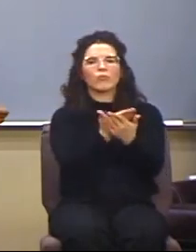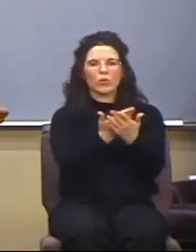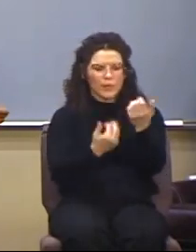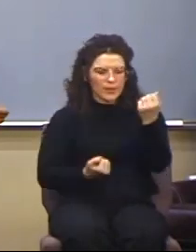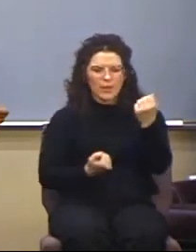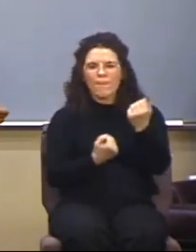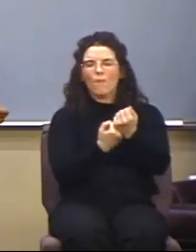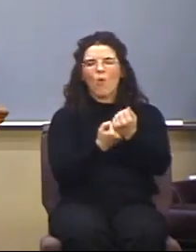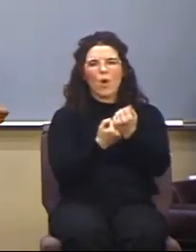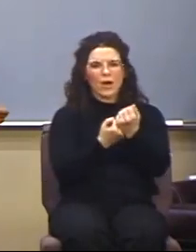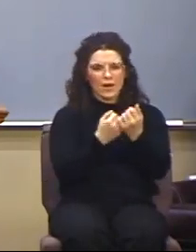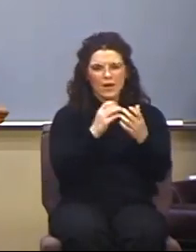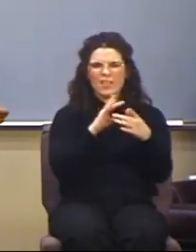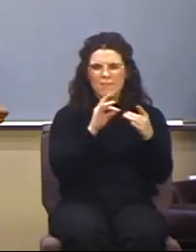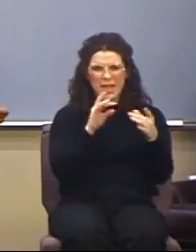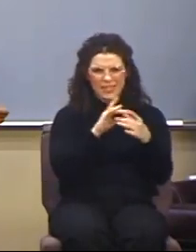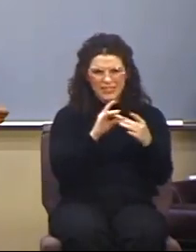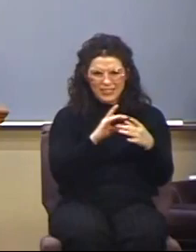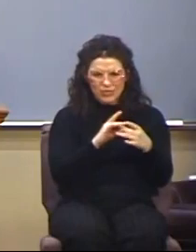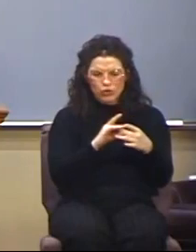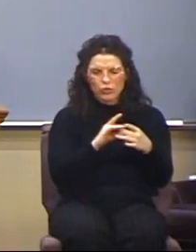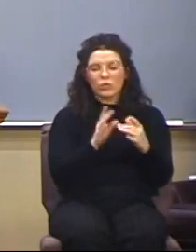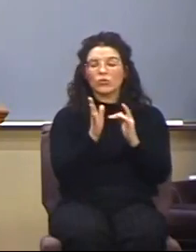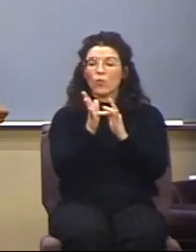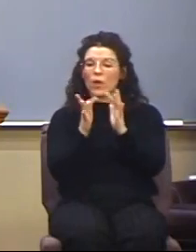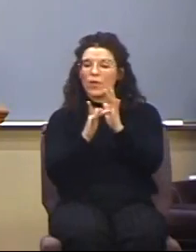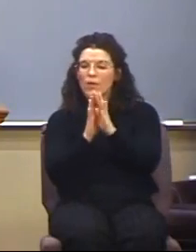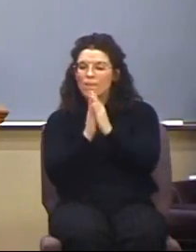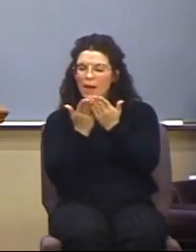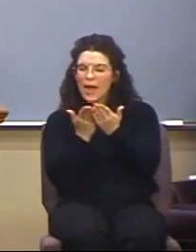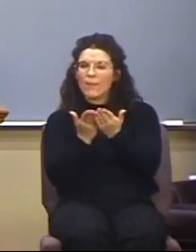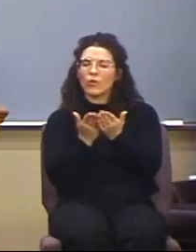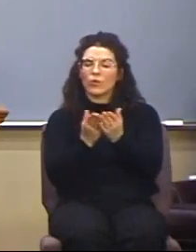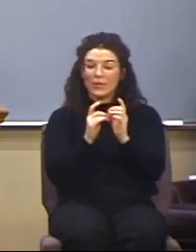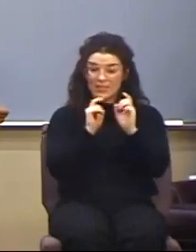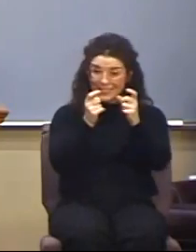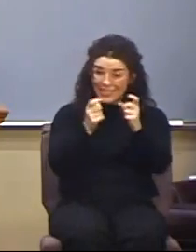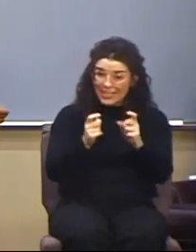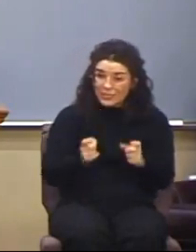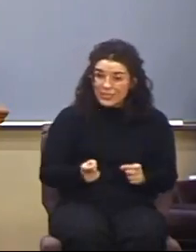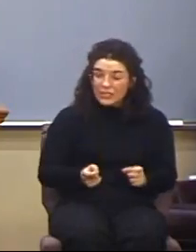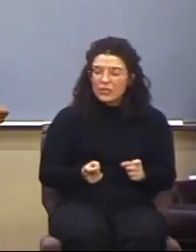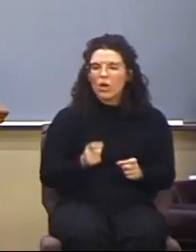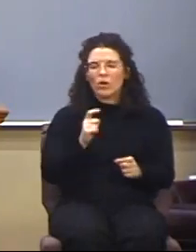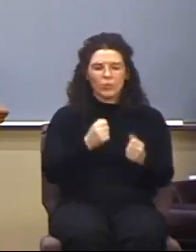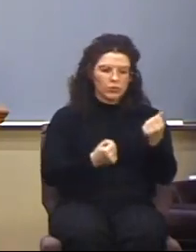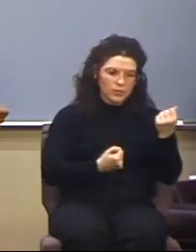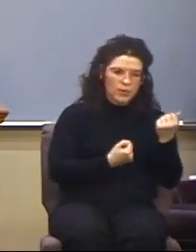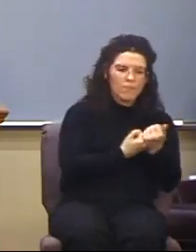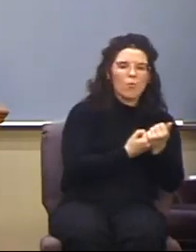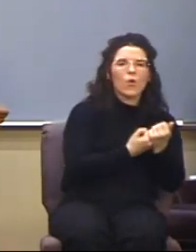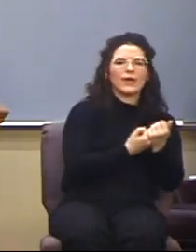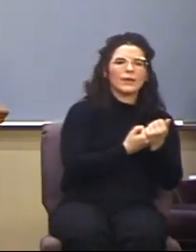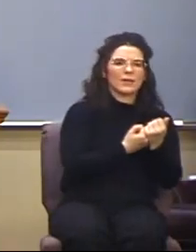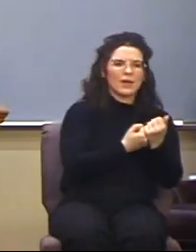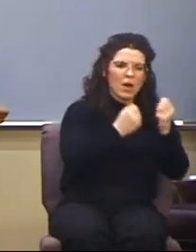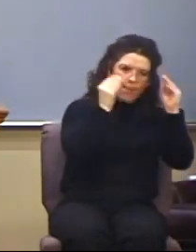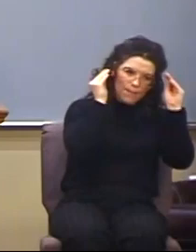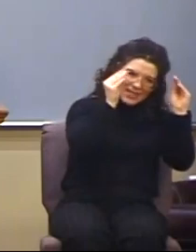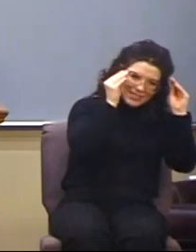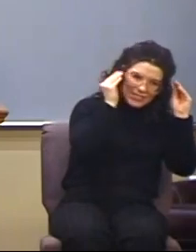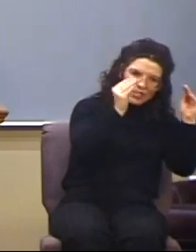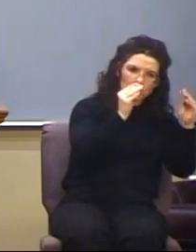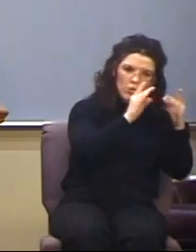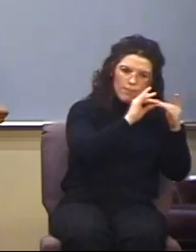the gifts are intended to confirm or affirm a message. In this